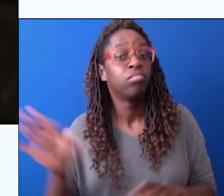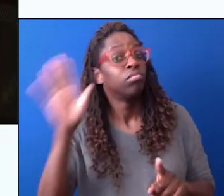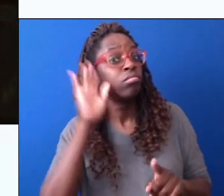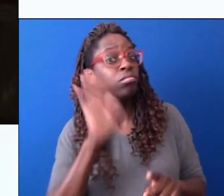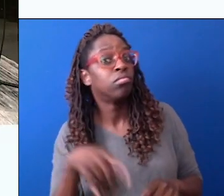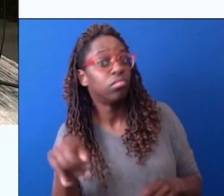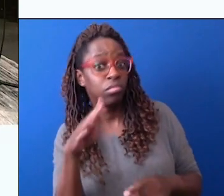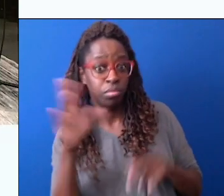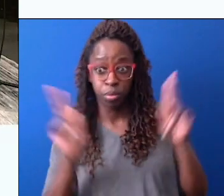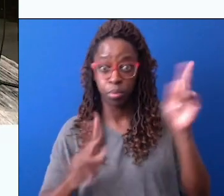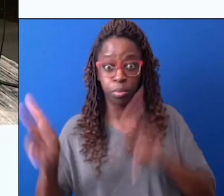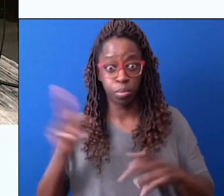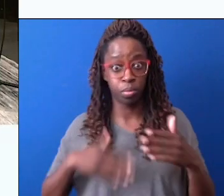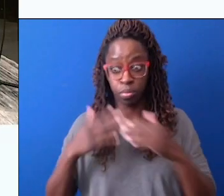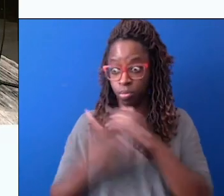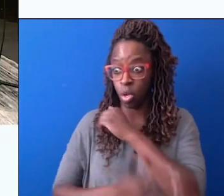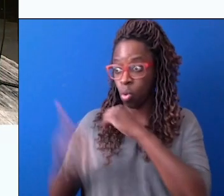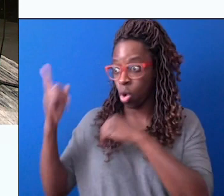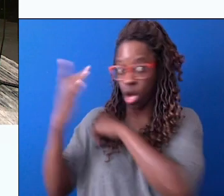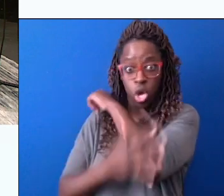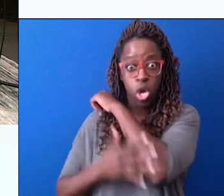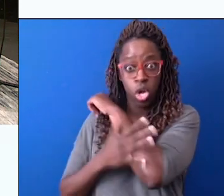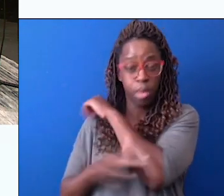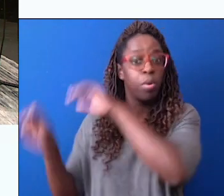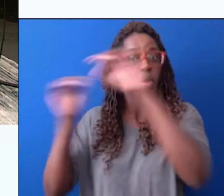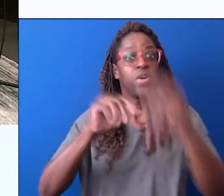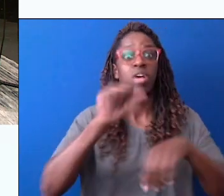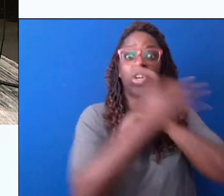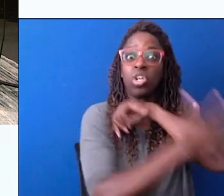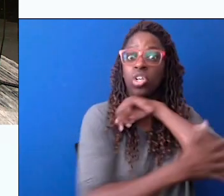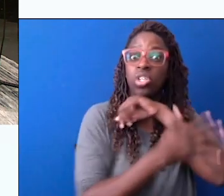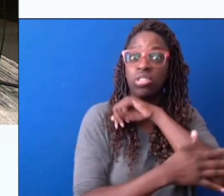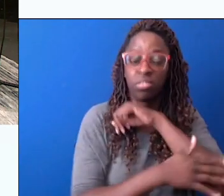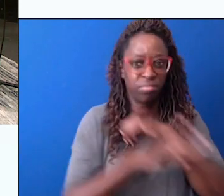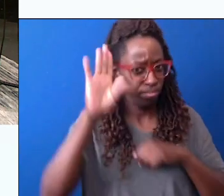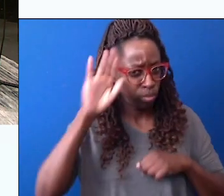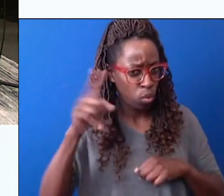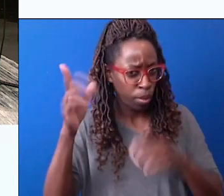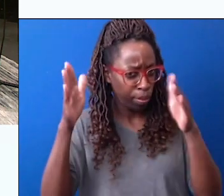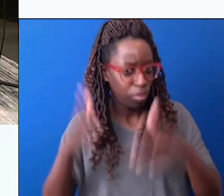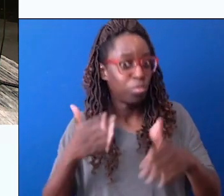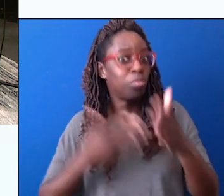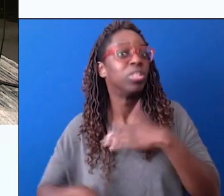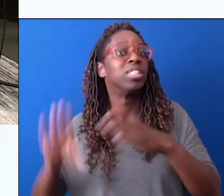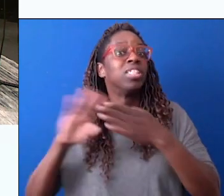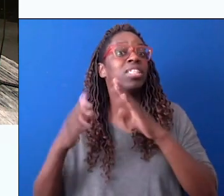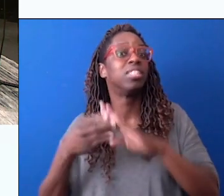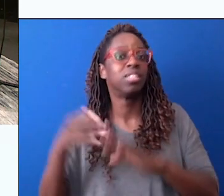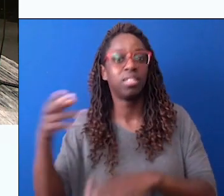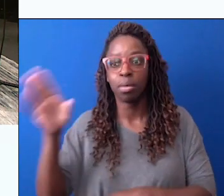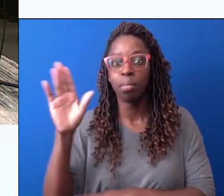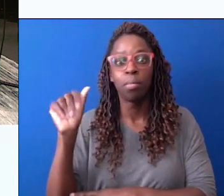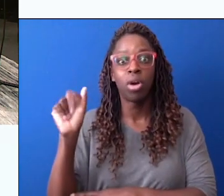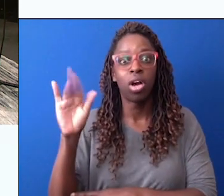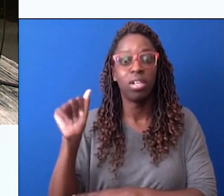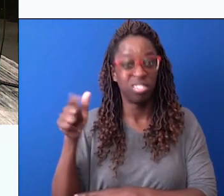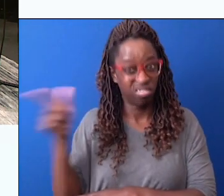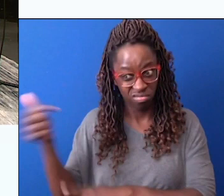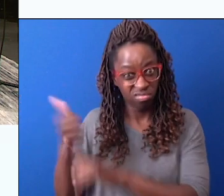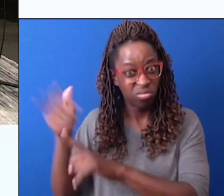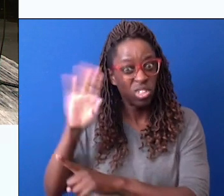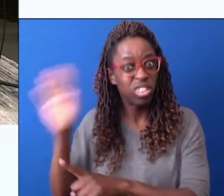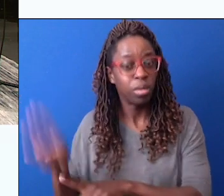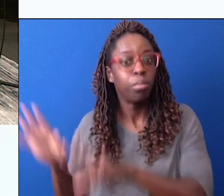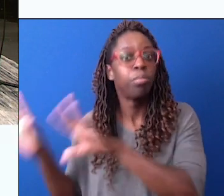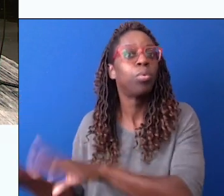in New York. Yeah. A lot of people move from where they were born to a different place, right? That's right. And I know someone who was born in Bahia in